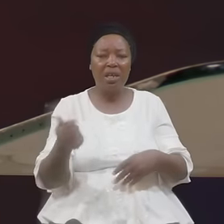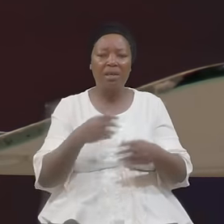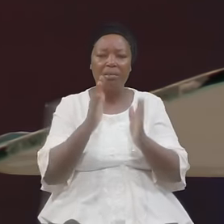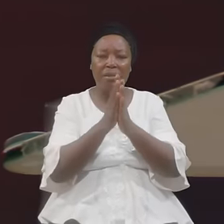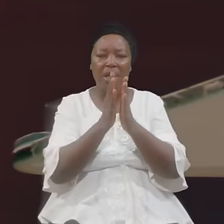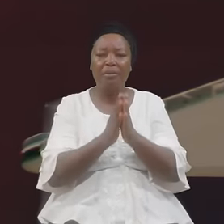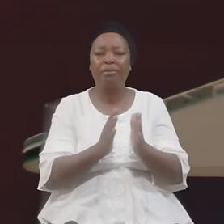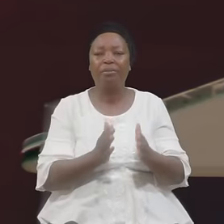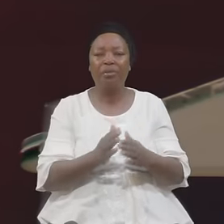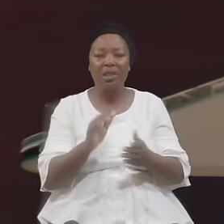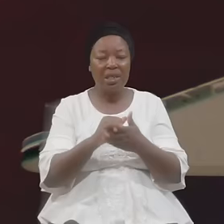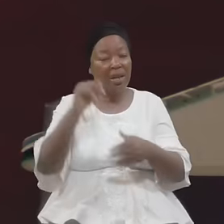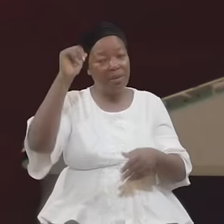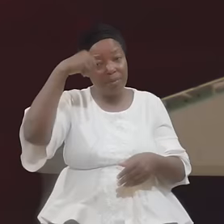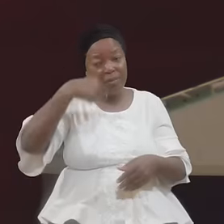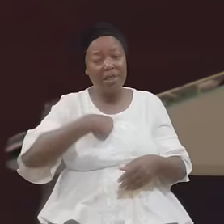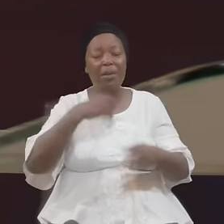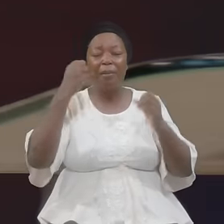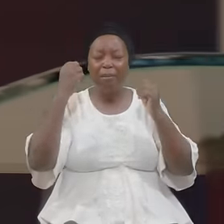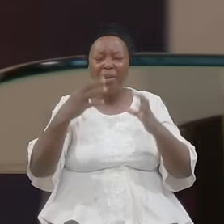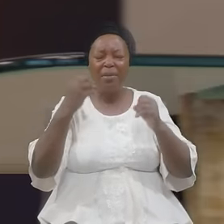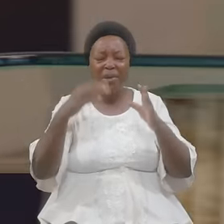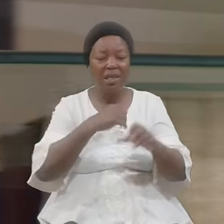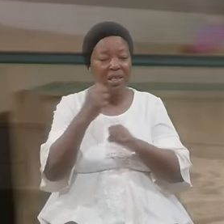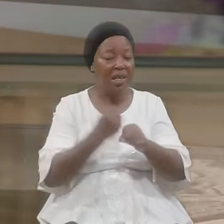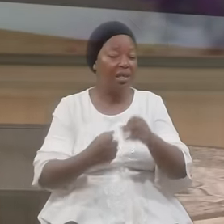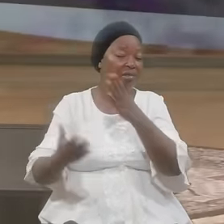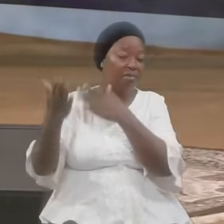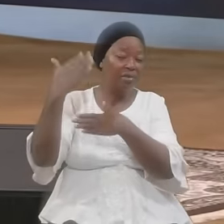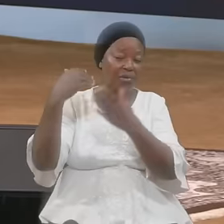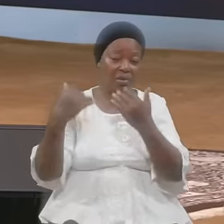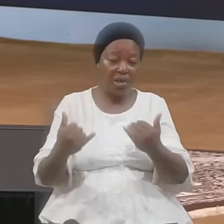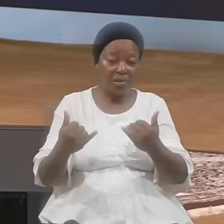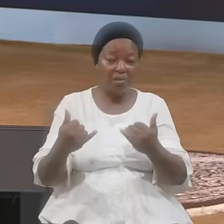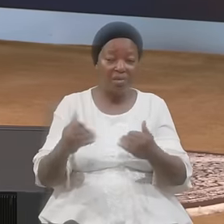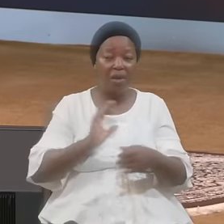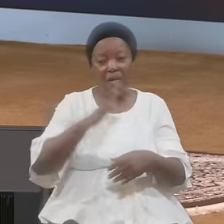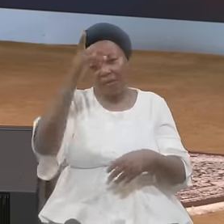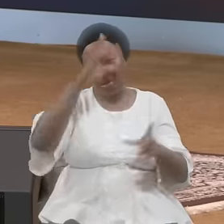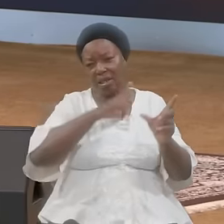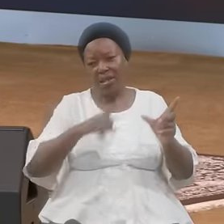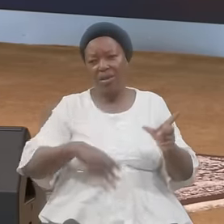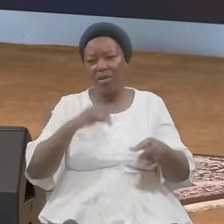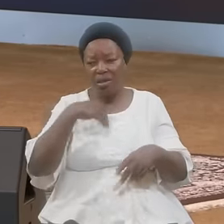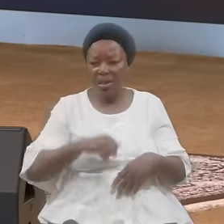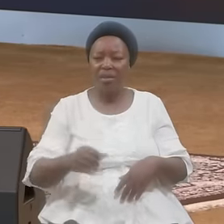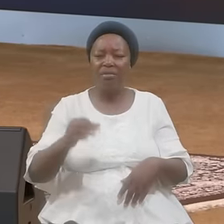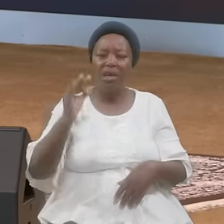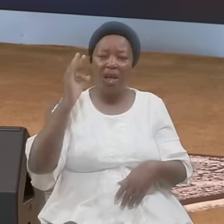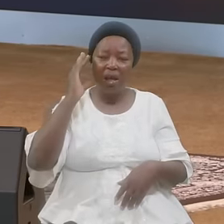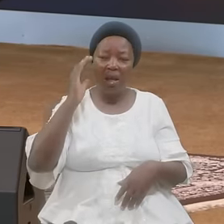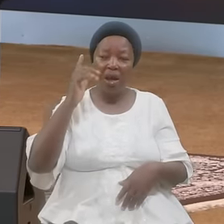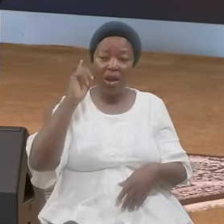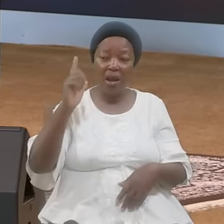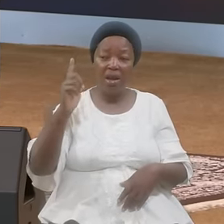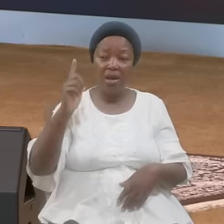It Reminds Me Many Many Years Ago Or You Know I Was Still Lecturing Then But